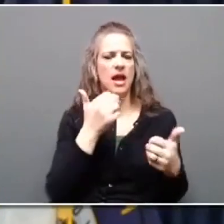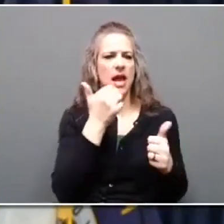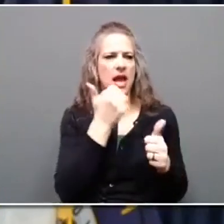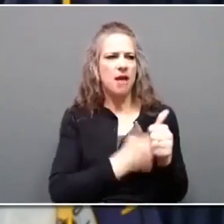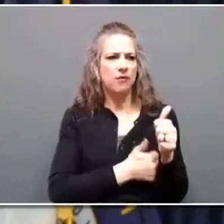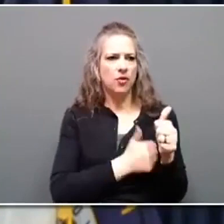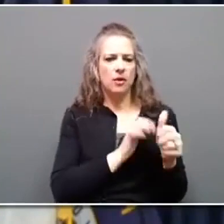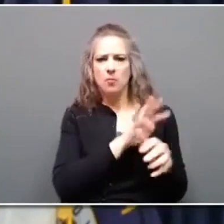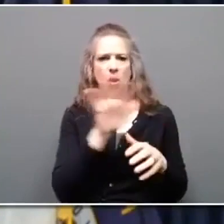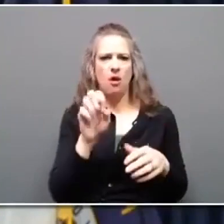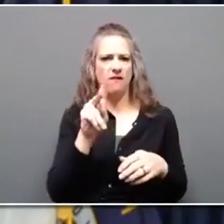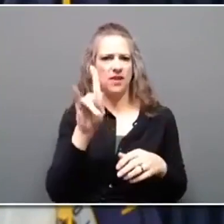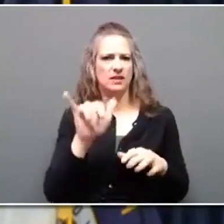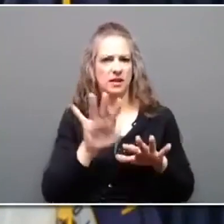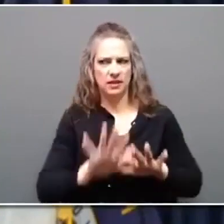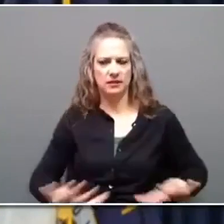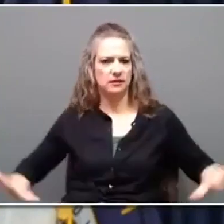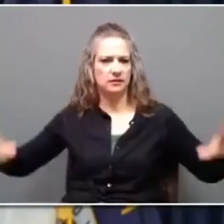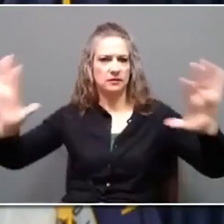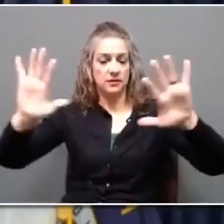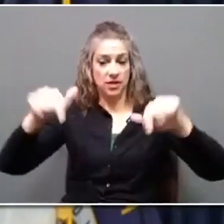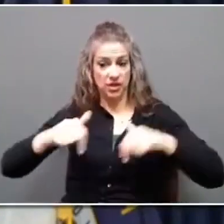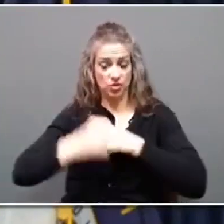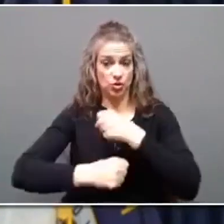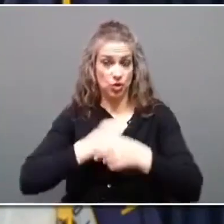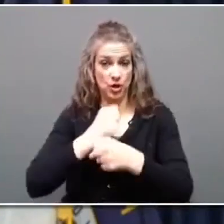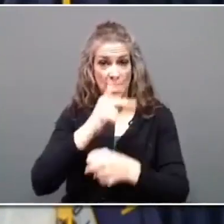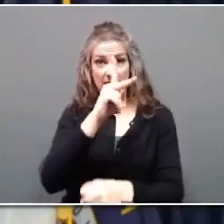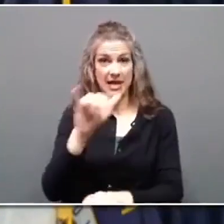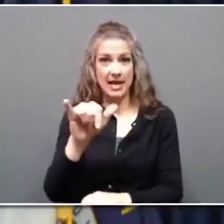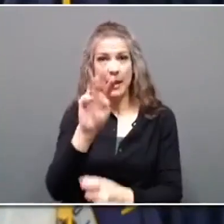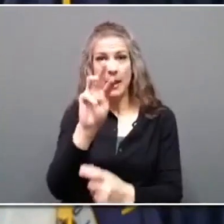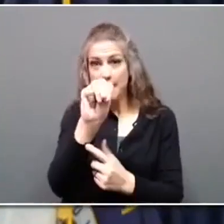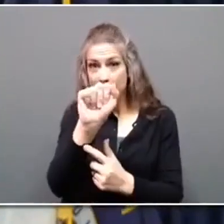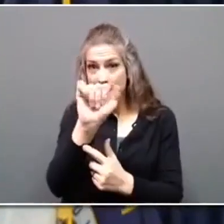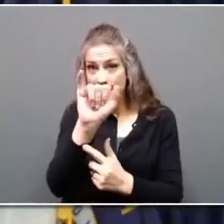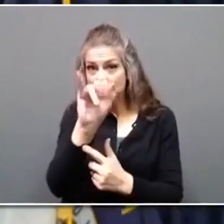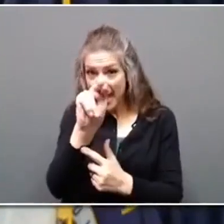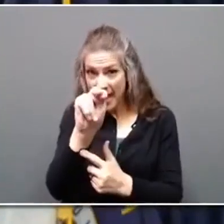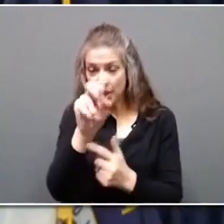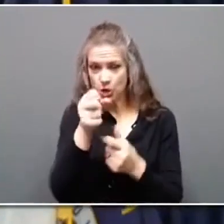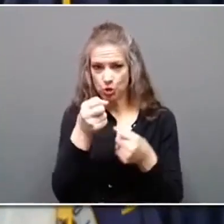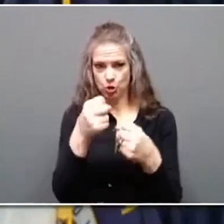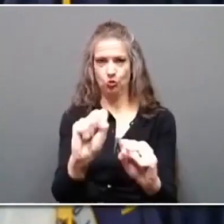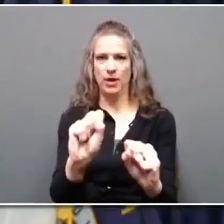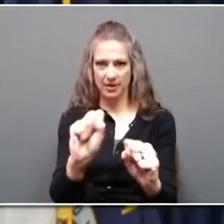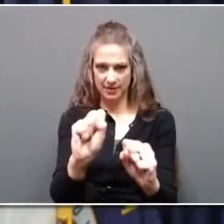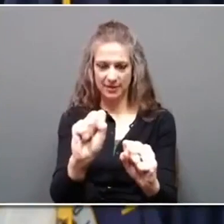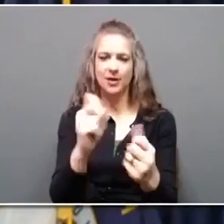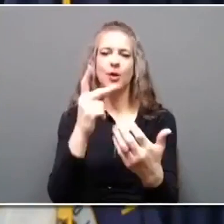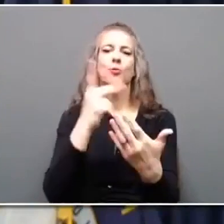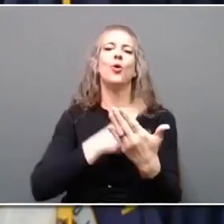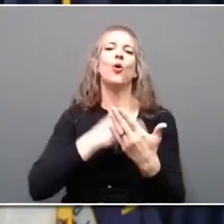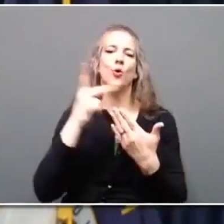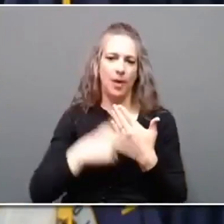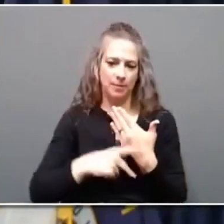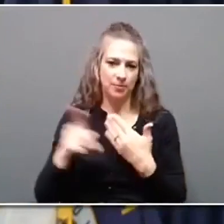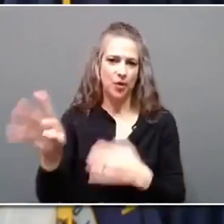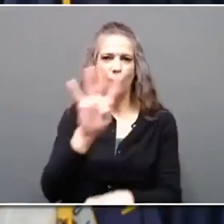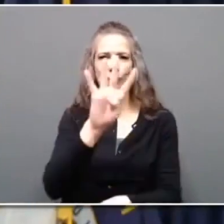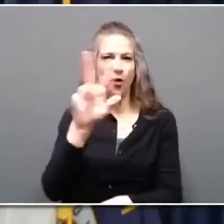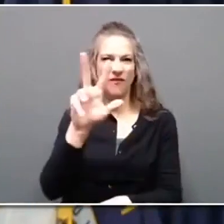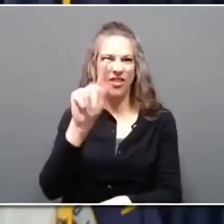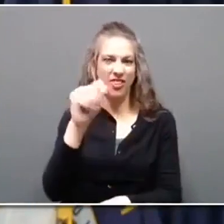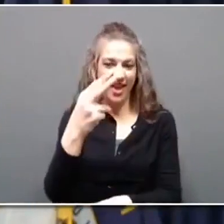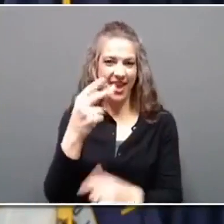the Commonwealth. And this year, the Kentucky Main Street program celebrates its 45th anniversary, and it's a great time for